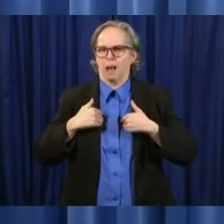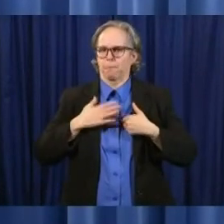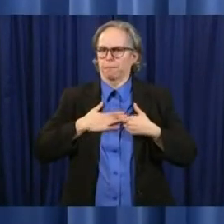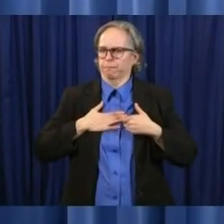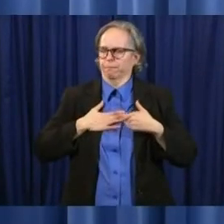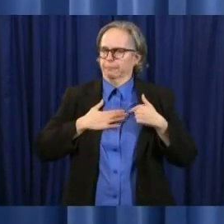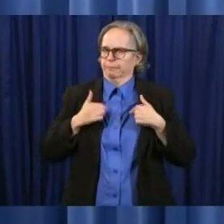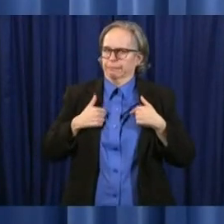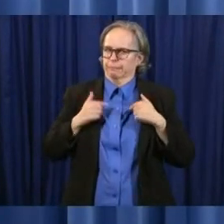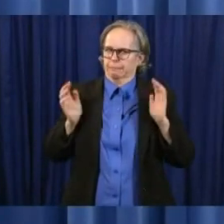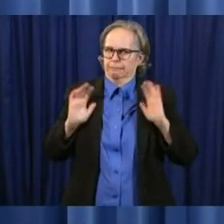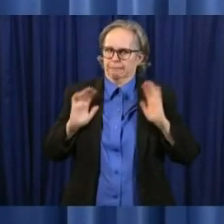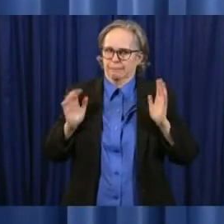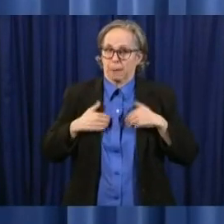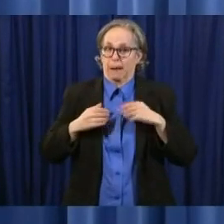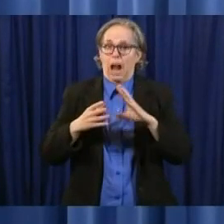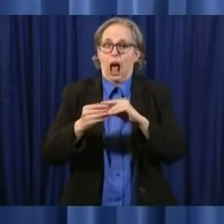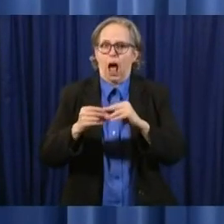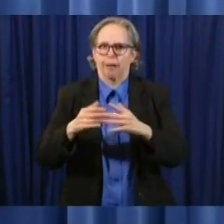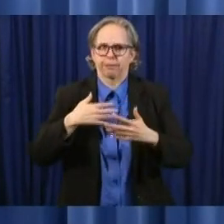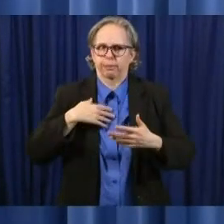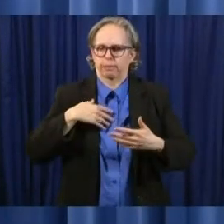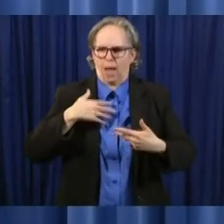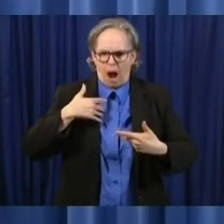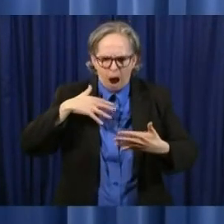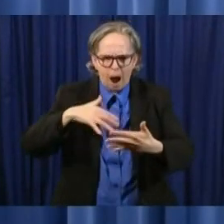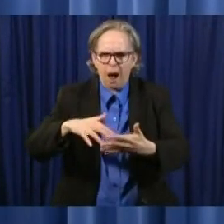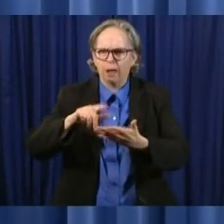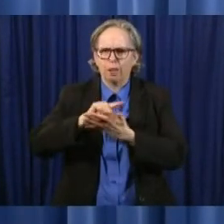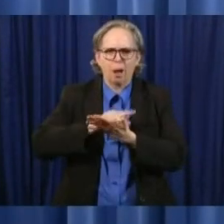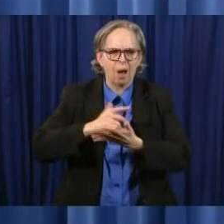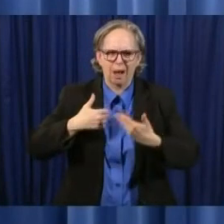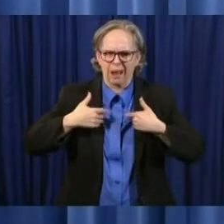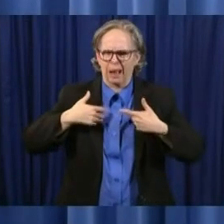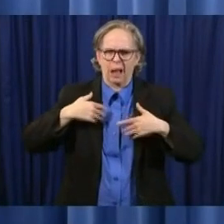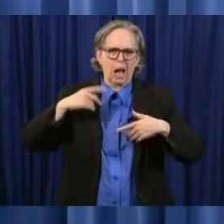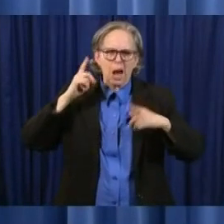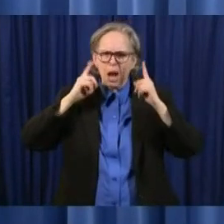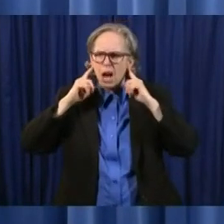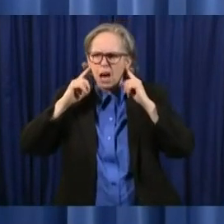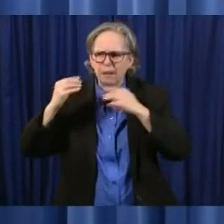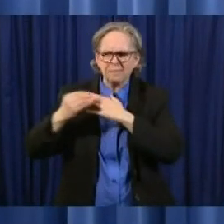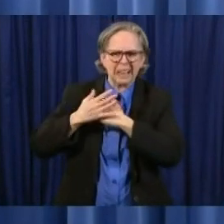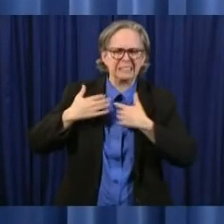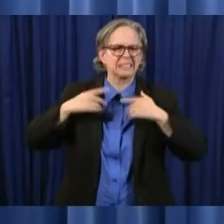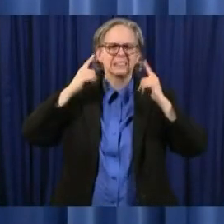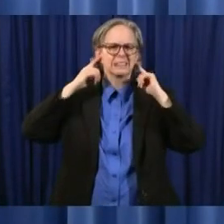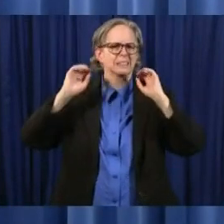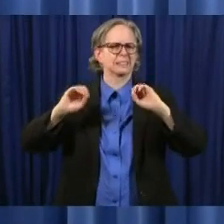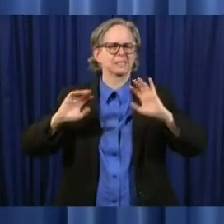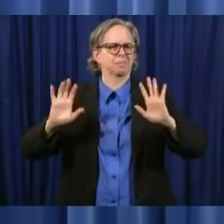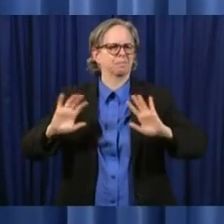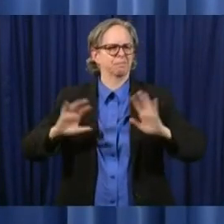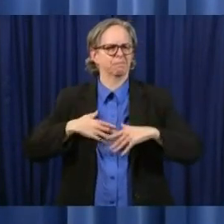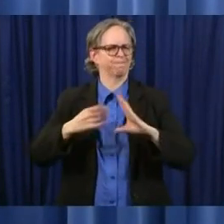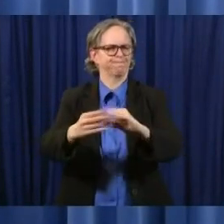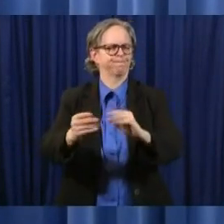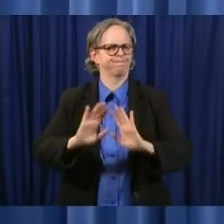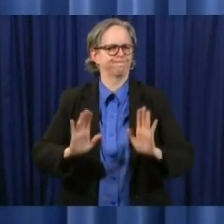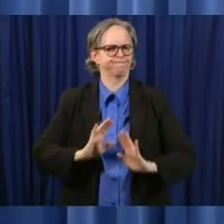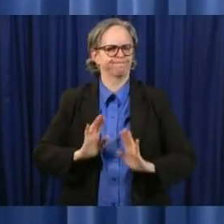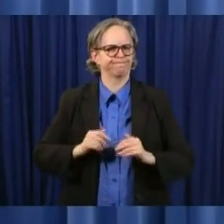about something i've not studied or not looked up or not been advised about uh we we know uh